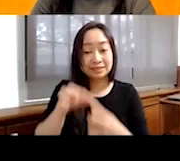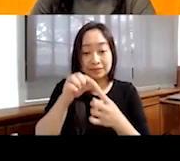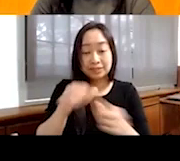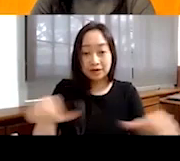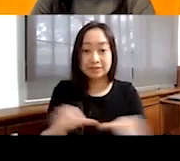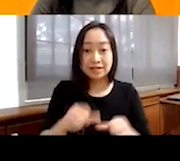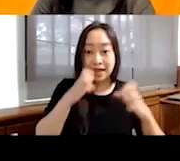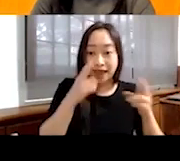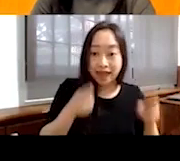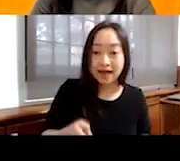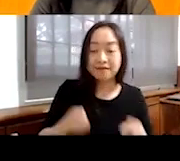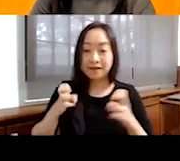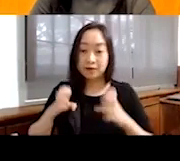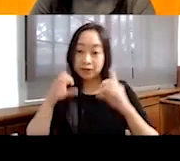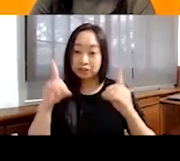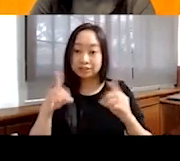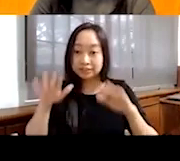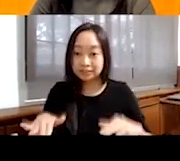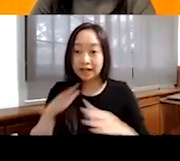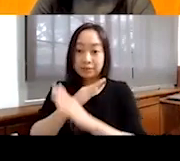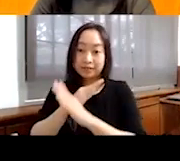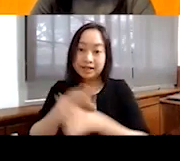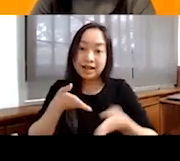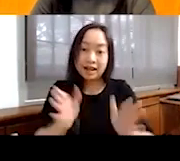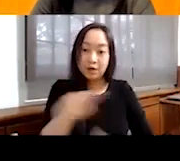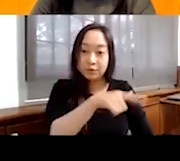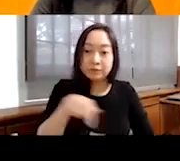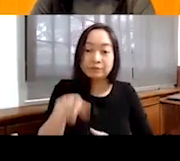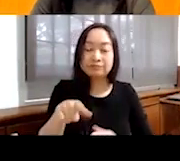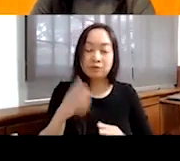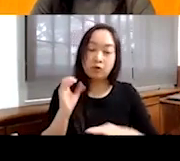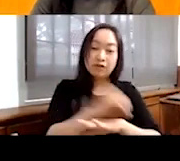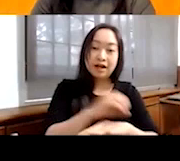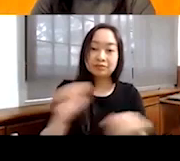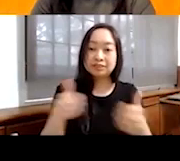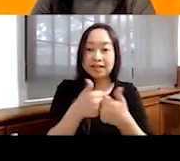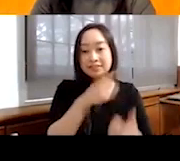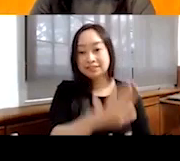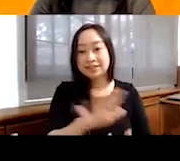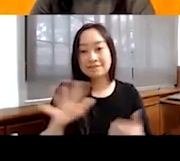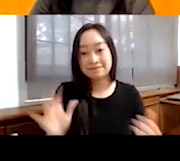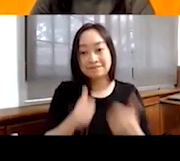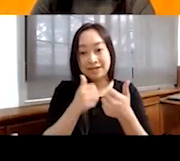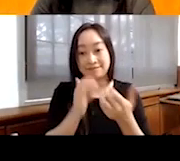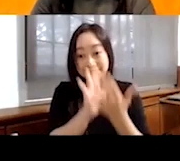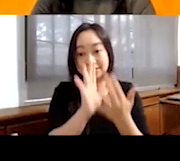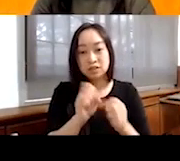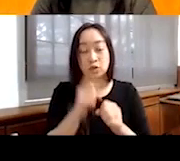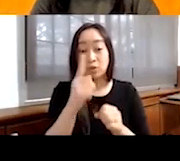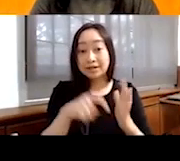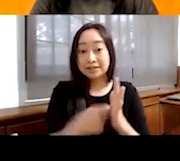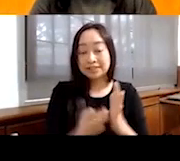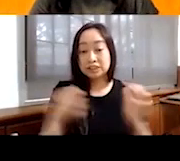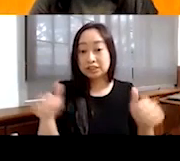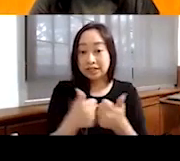education and child protection to enable them to overcome the severe challenges they face. So one of the key challenges